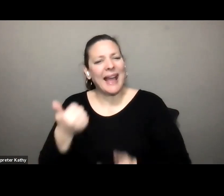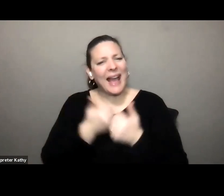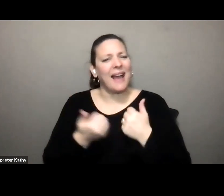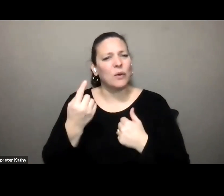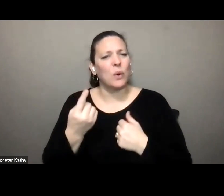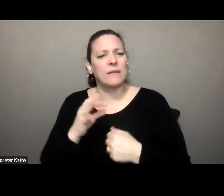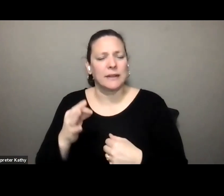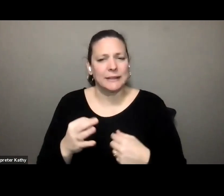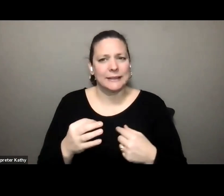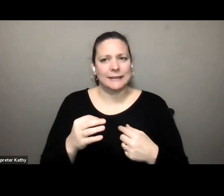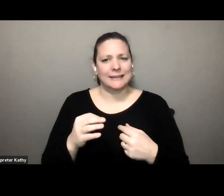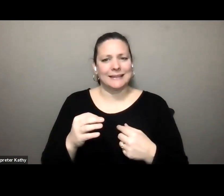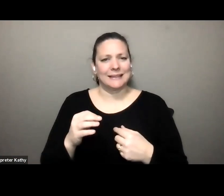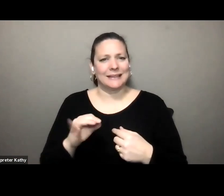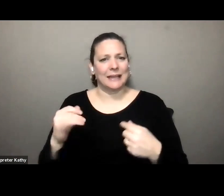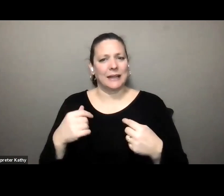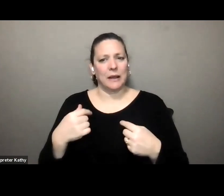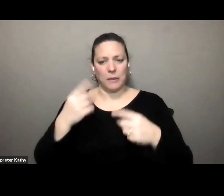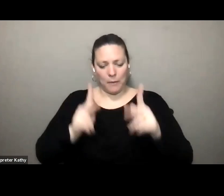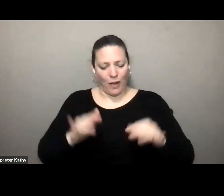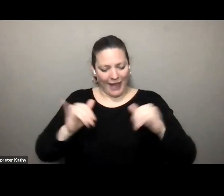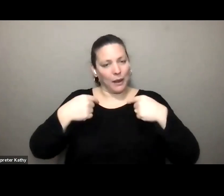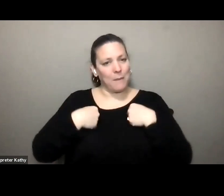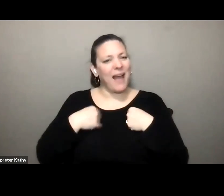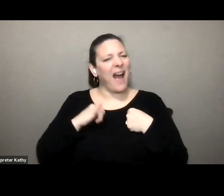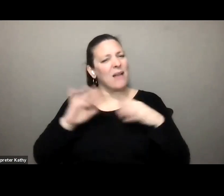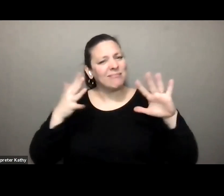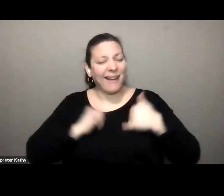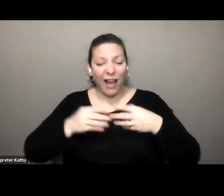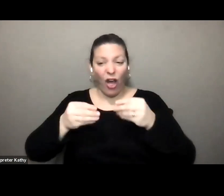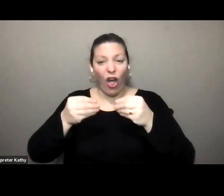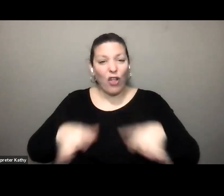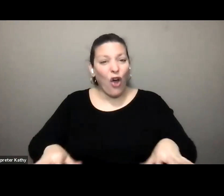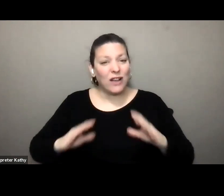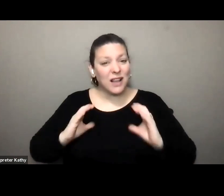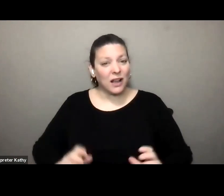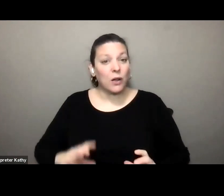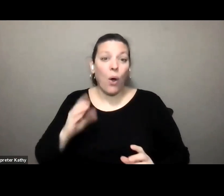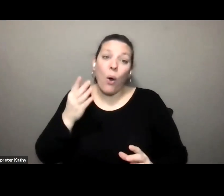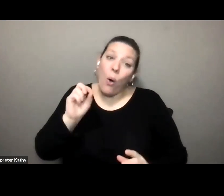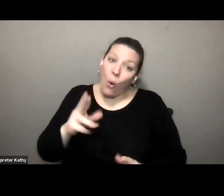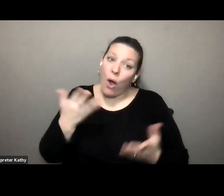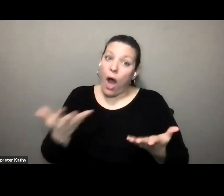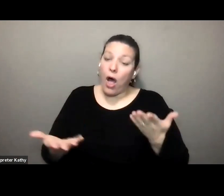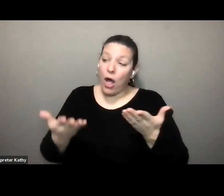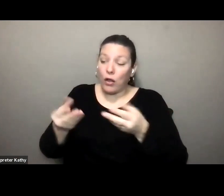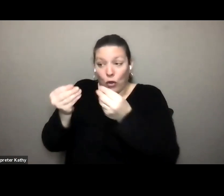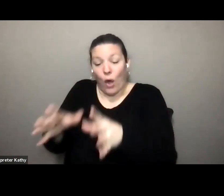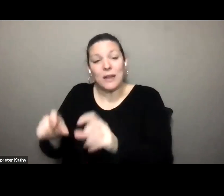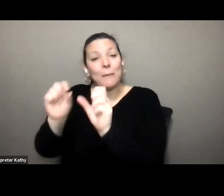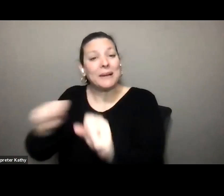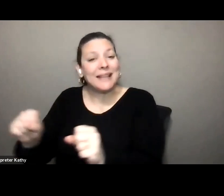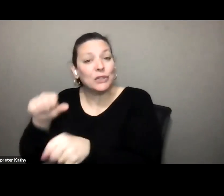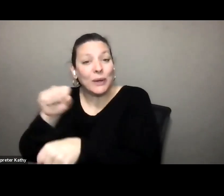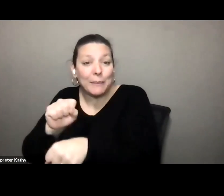of me is kind of a lost customer or a lost potential employee uh if you're in an area